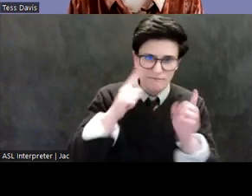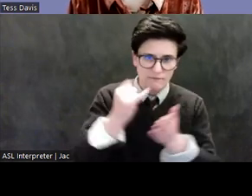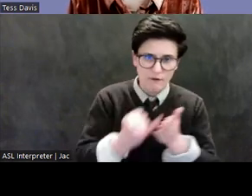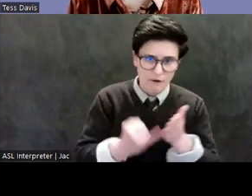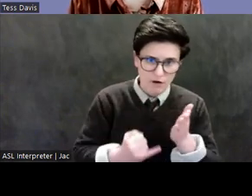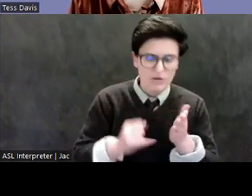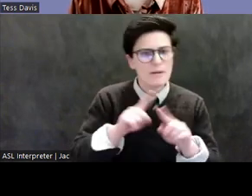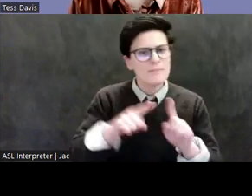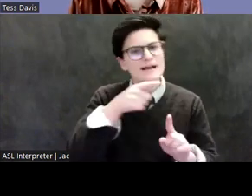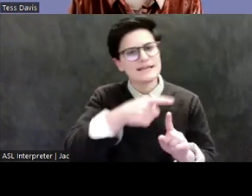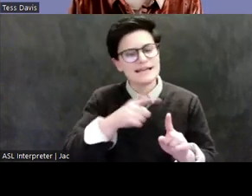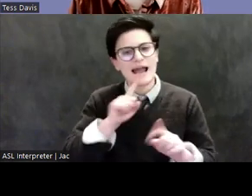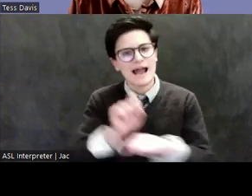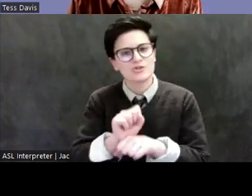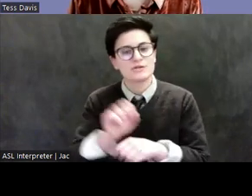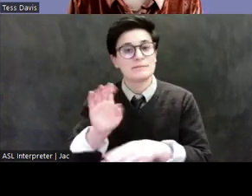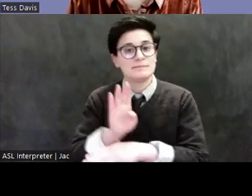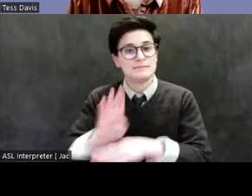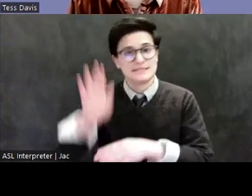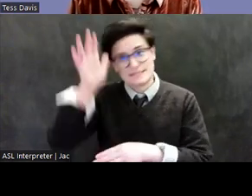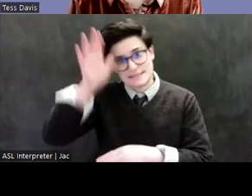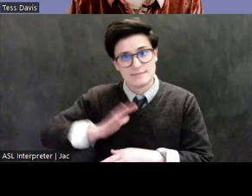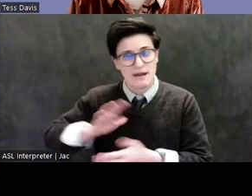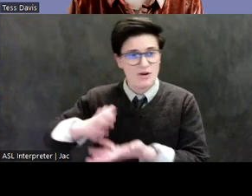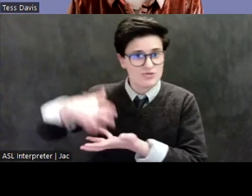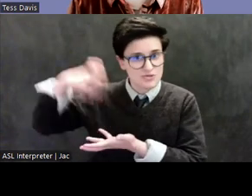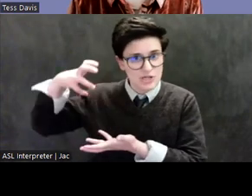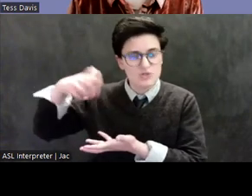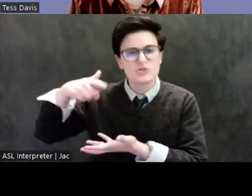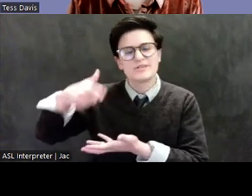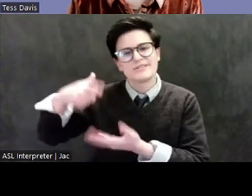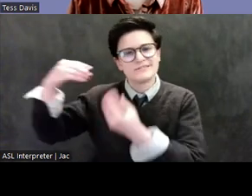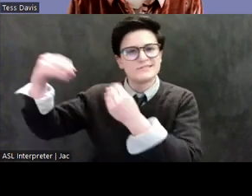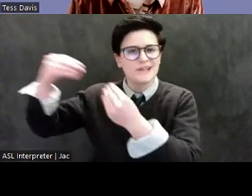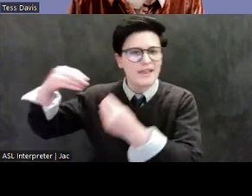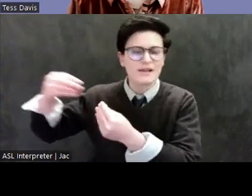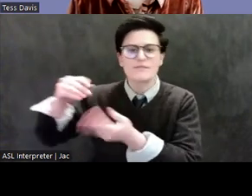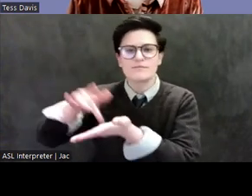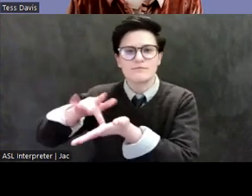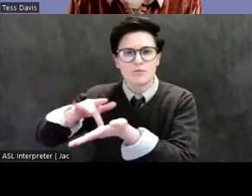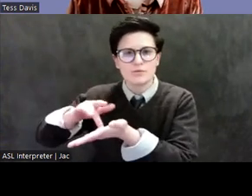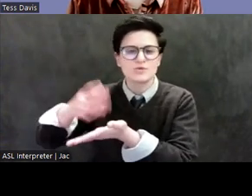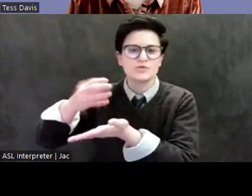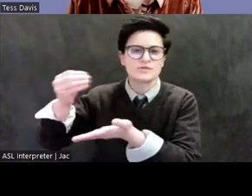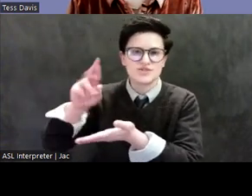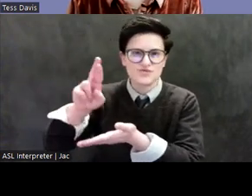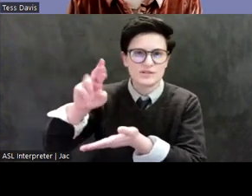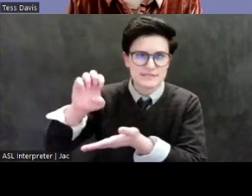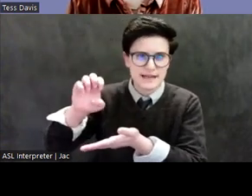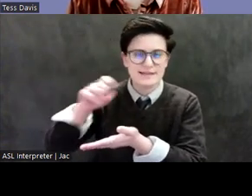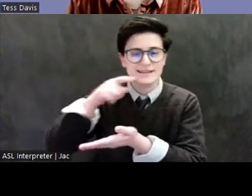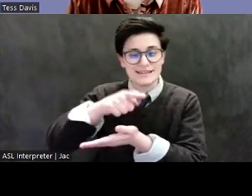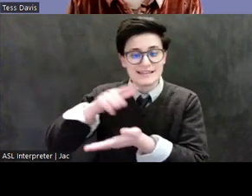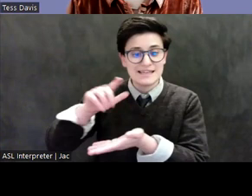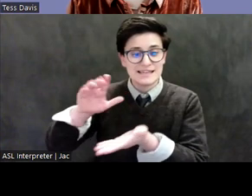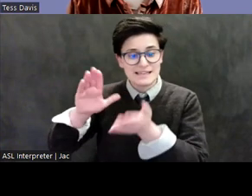a business tycoon who claimed to have made his millions in pharmaceuticals and real estate. And he died under felony indictment, fighting